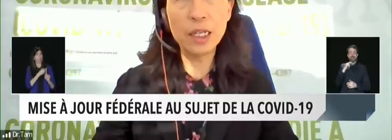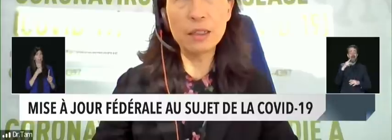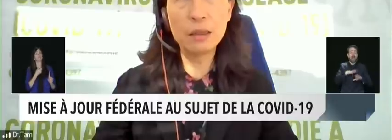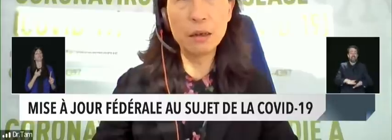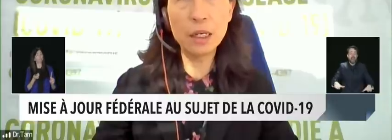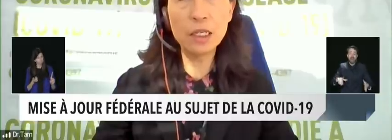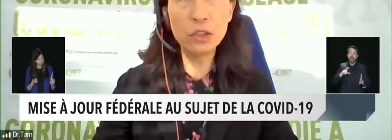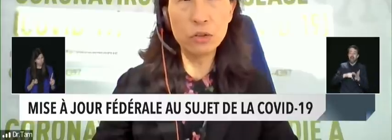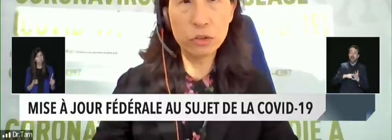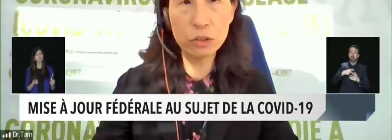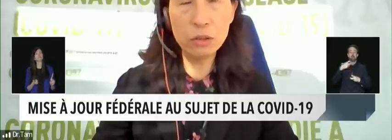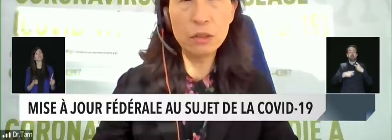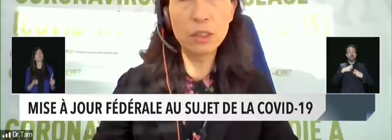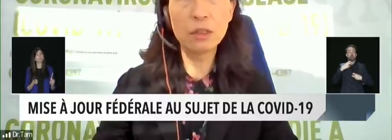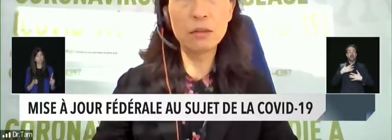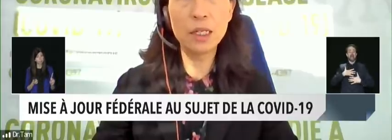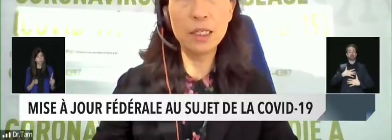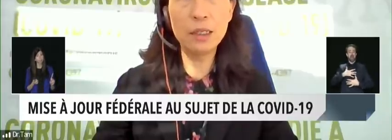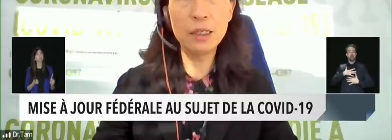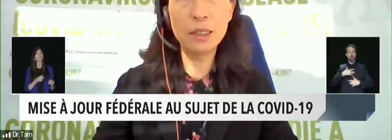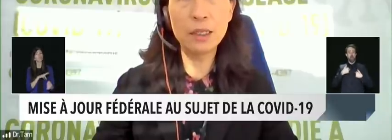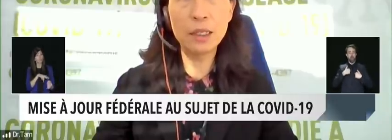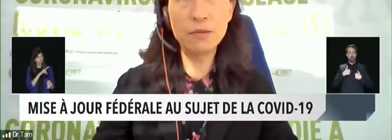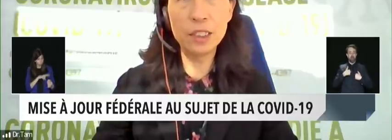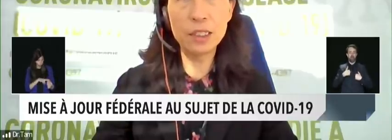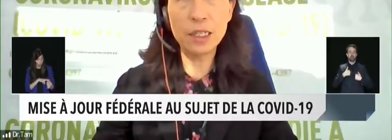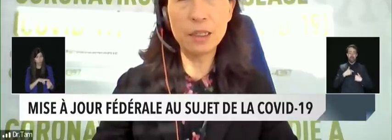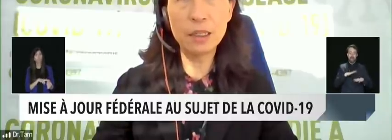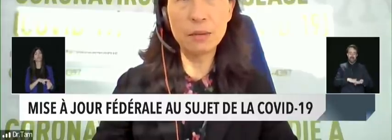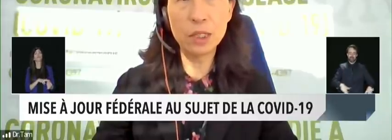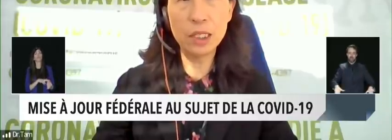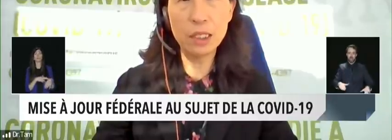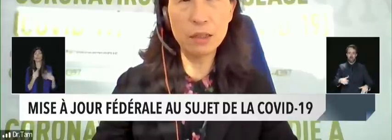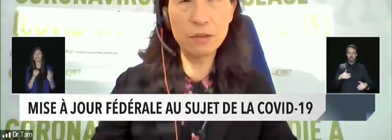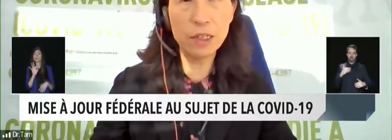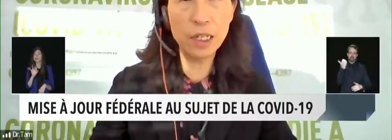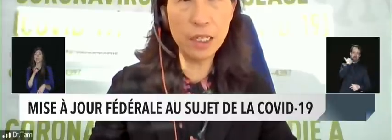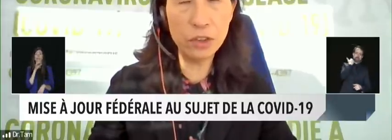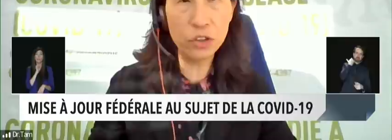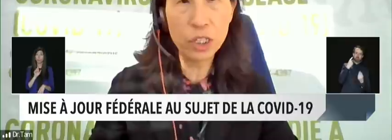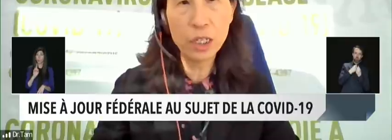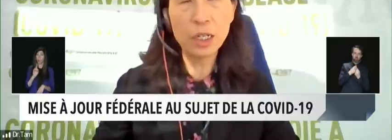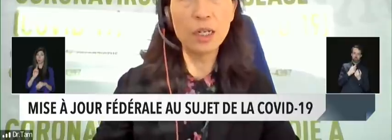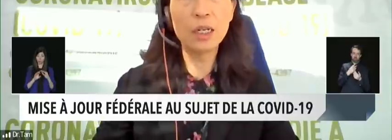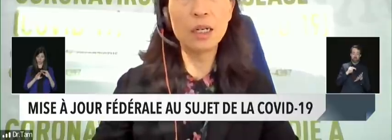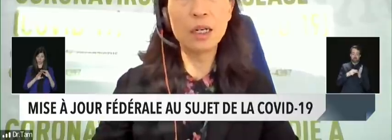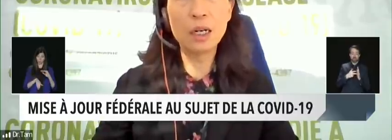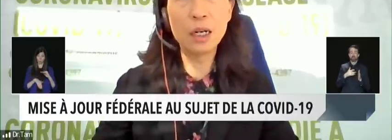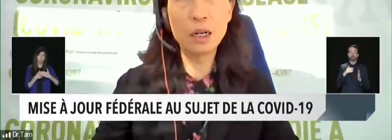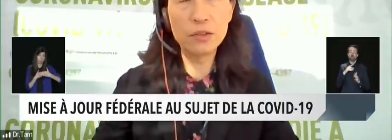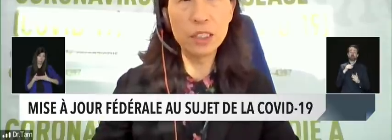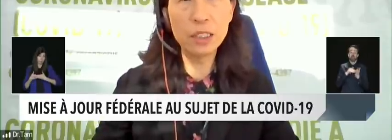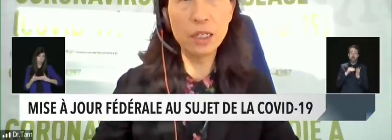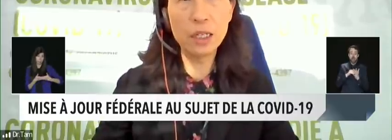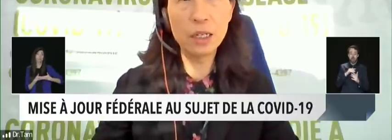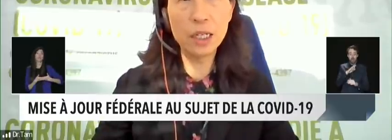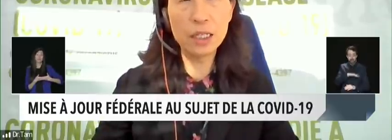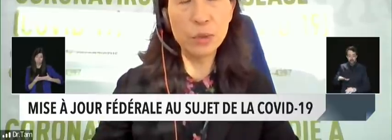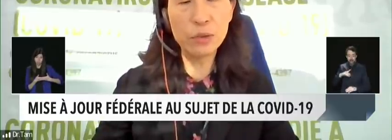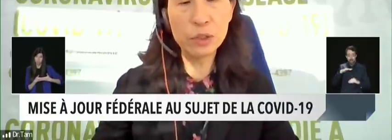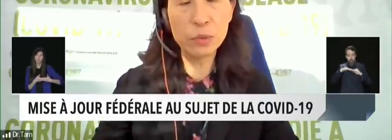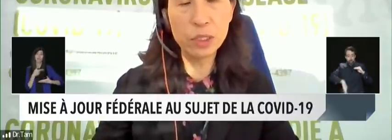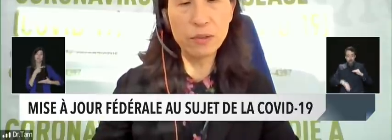I think that's not unusual. So any infants under one year of age are often